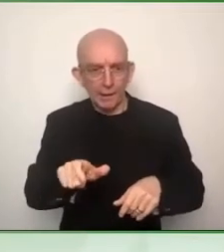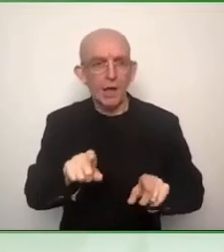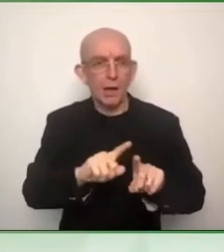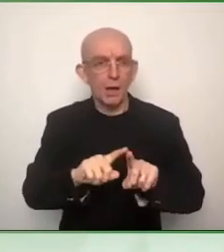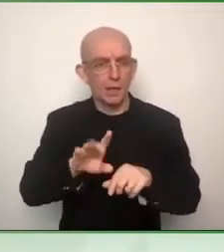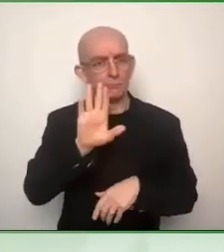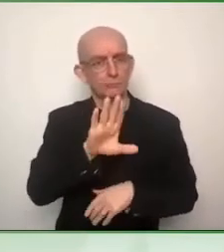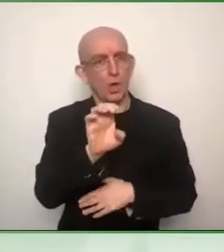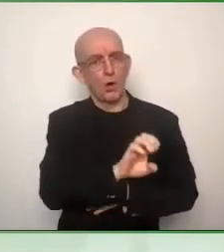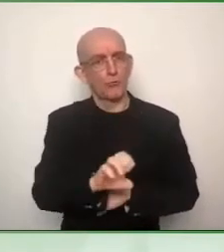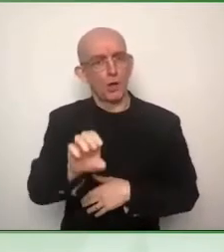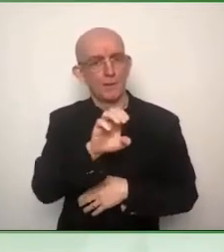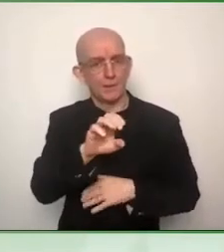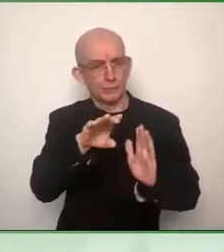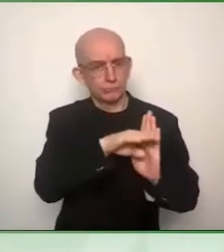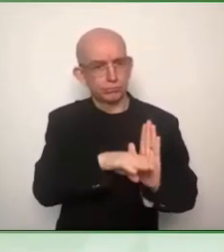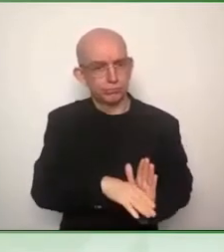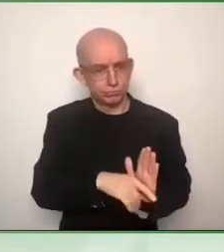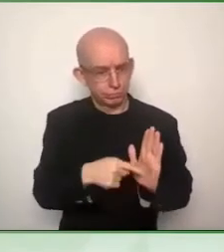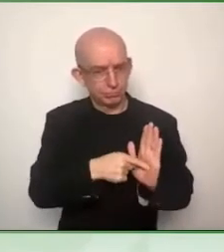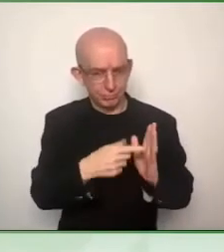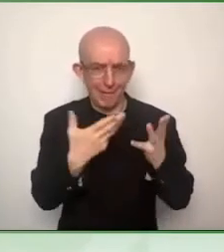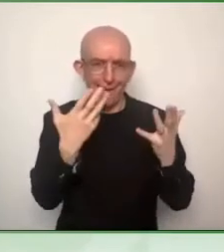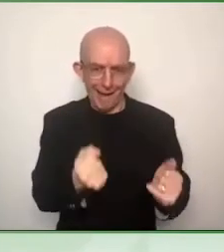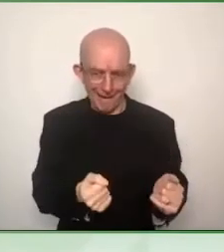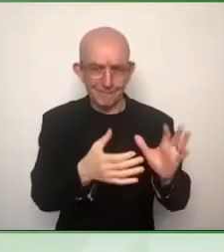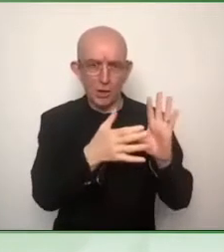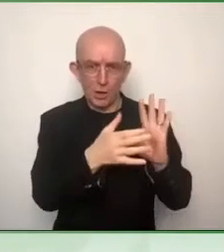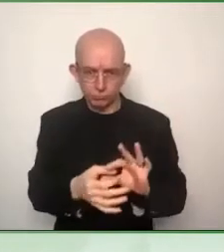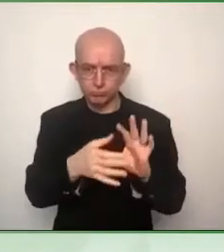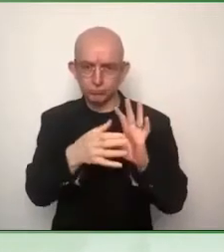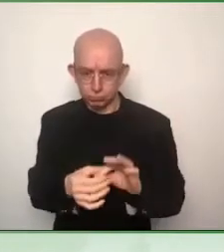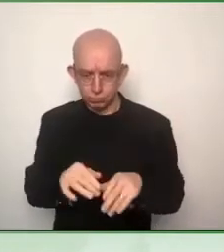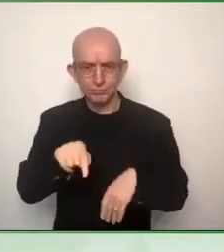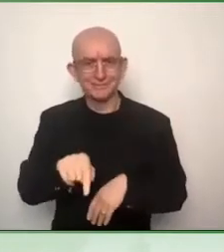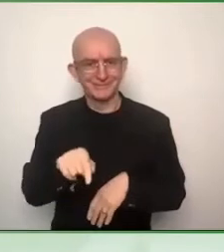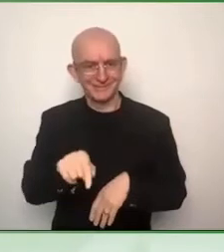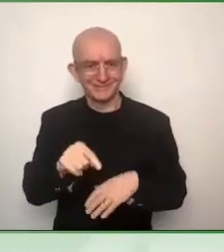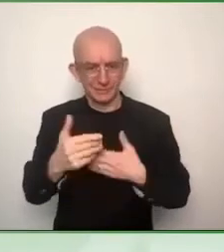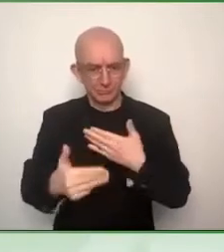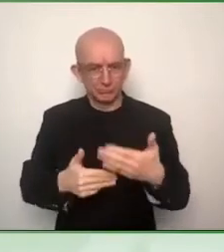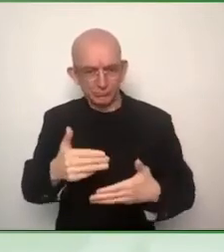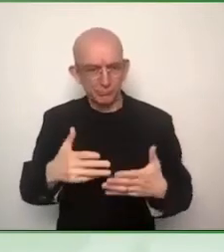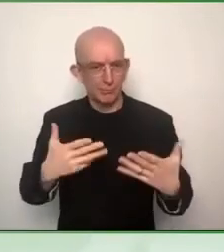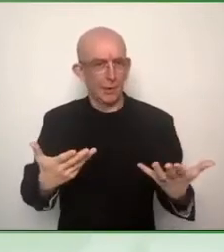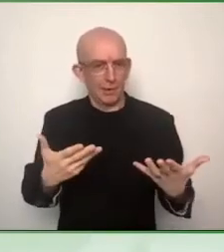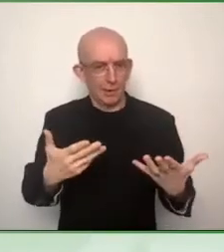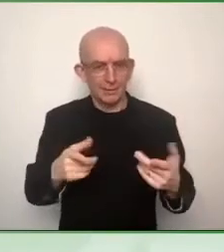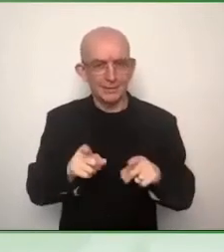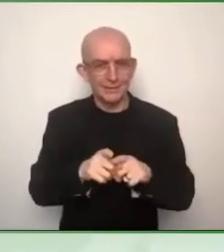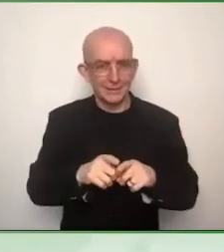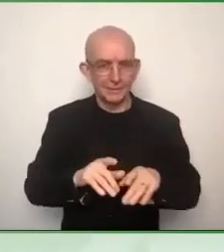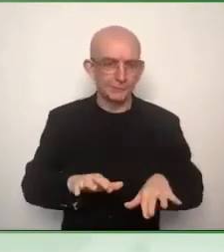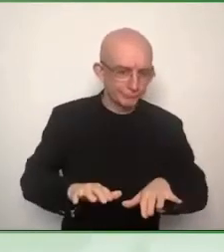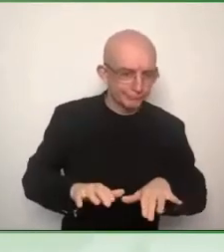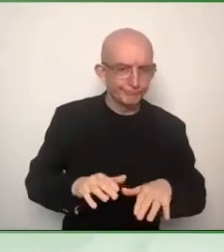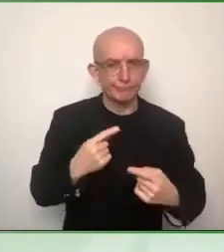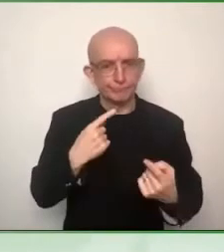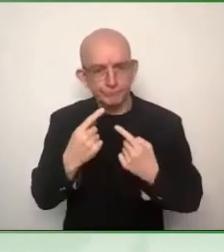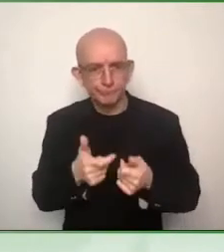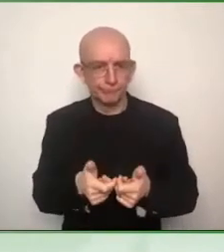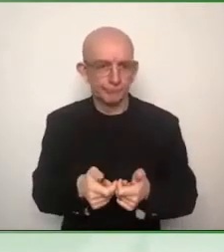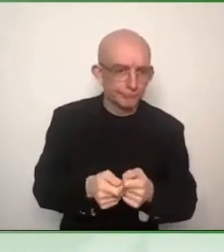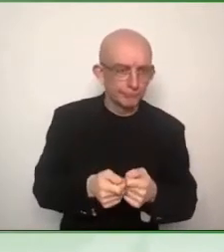web, what we have, what we are doing with this standardization mandate is to make sure that